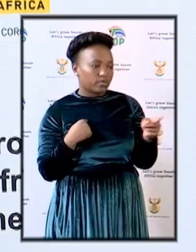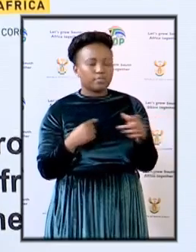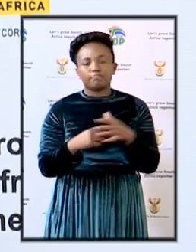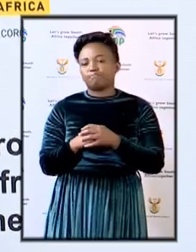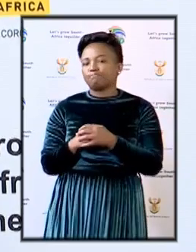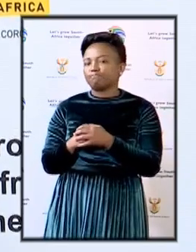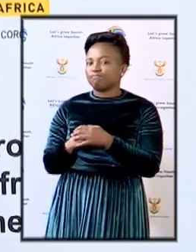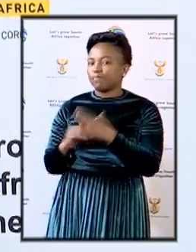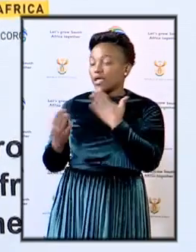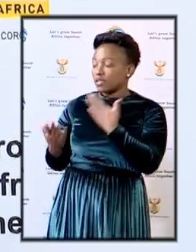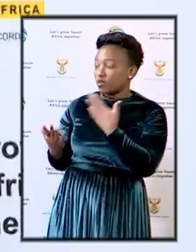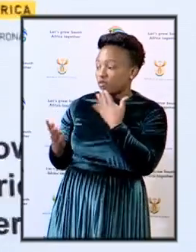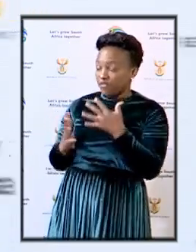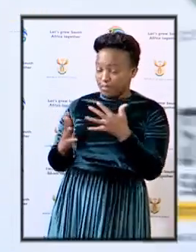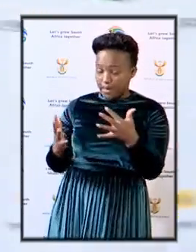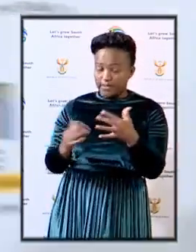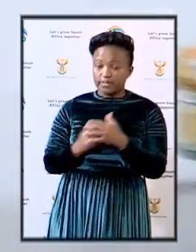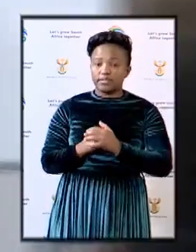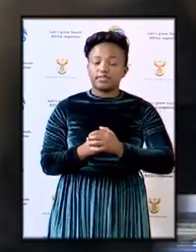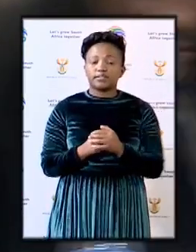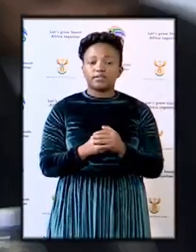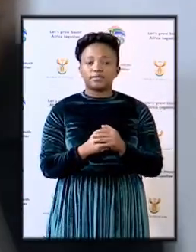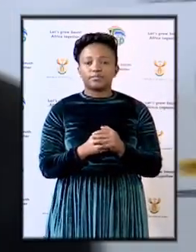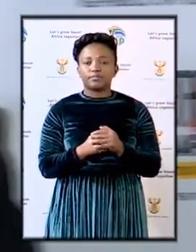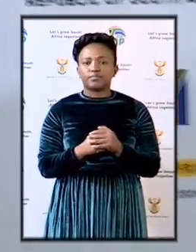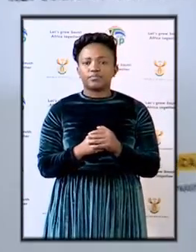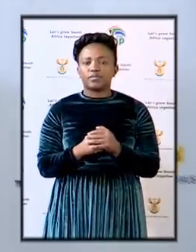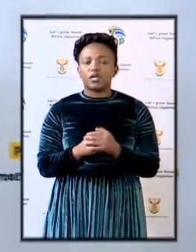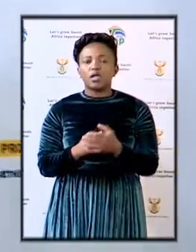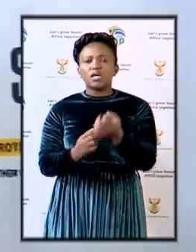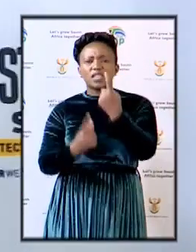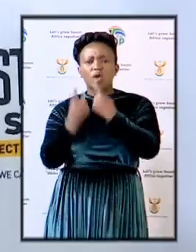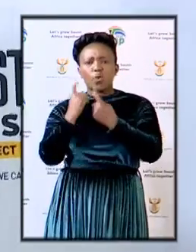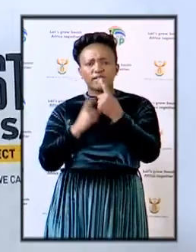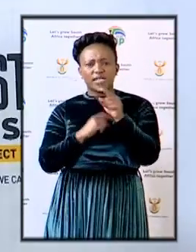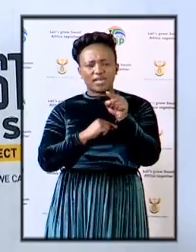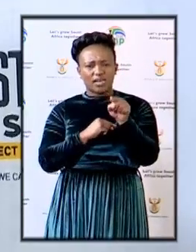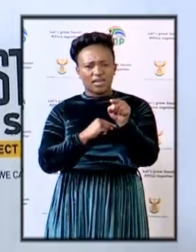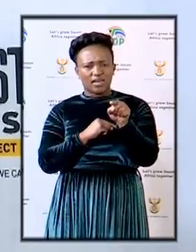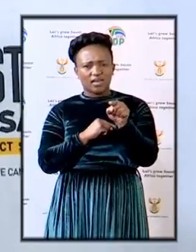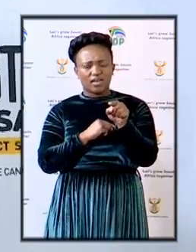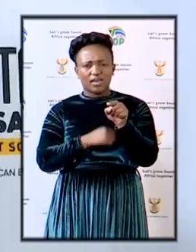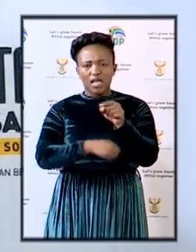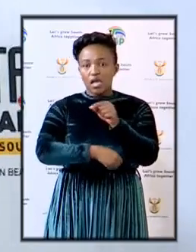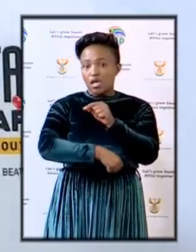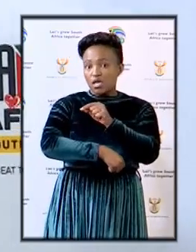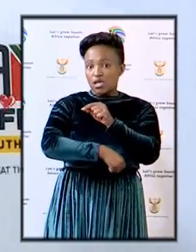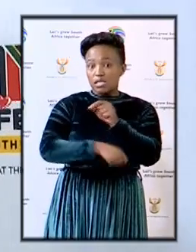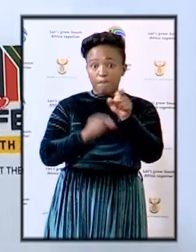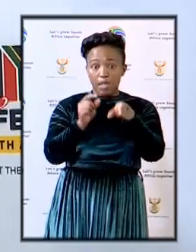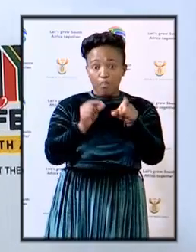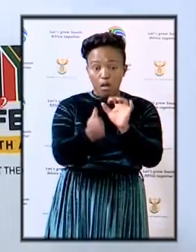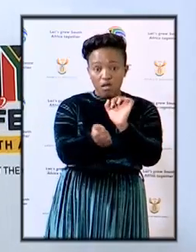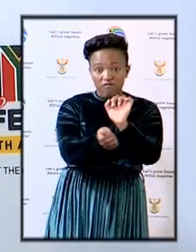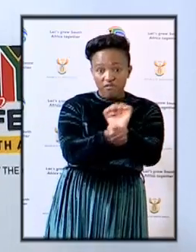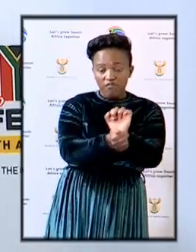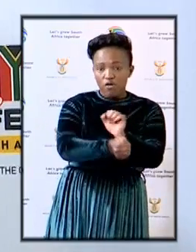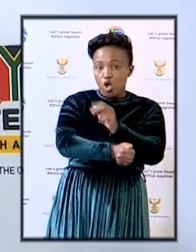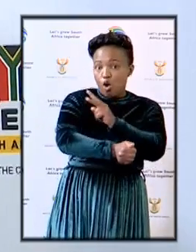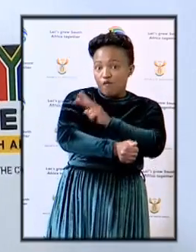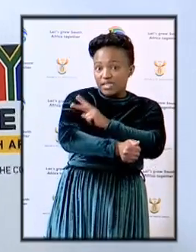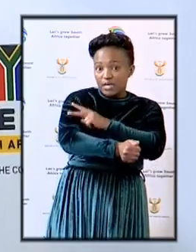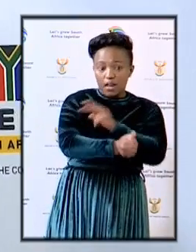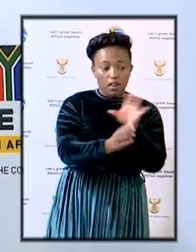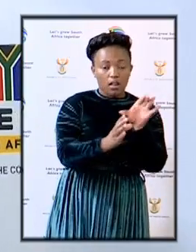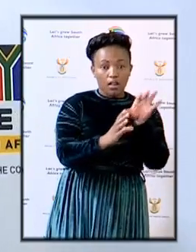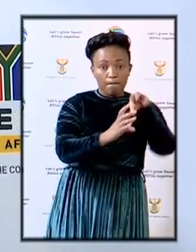you can take thank you very much the question of whether the officials that are involved